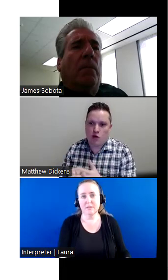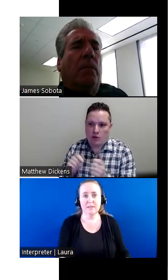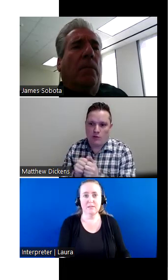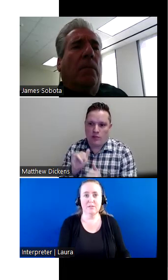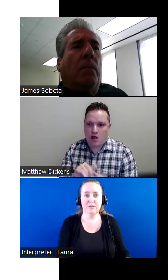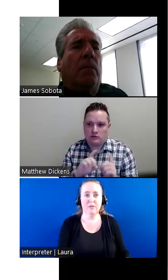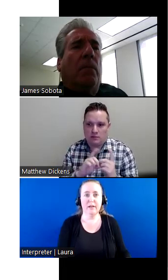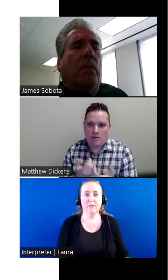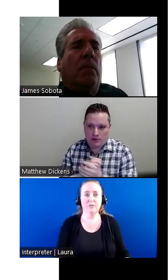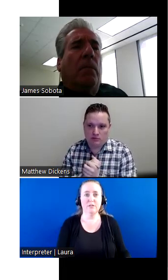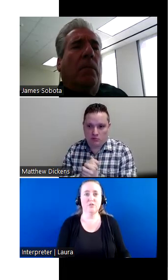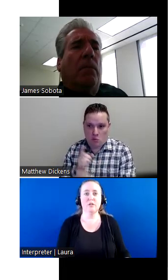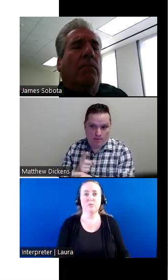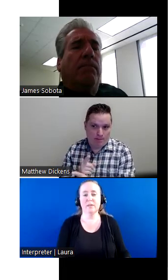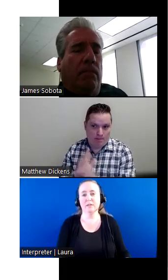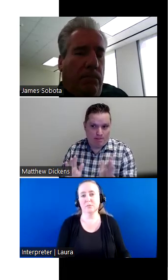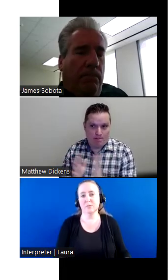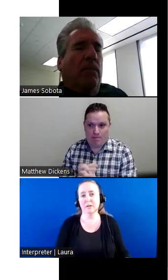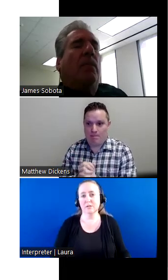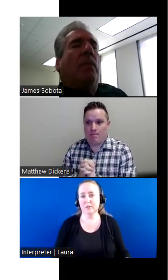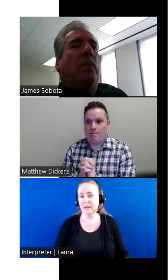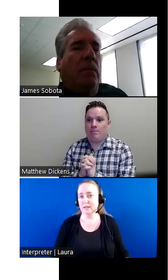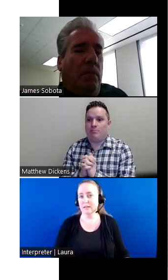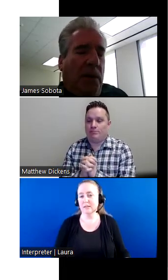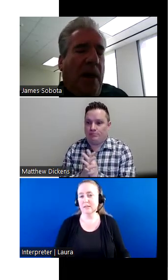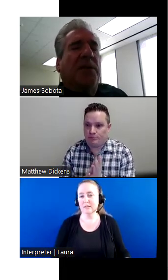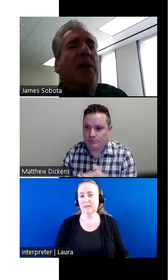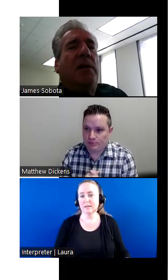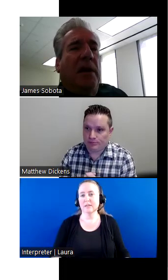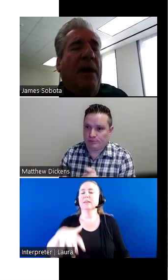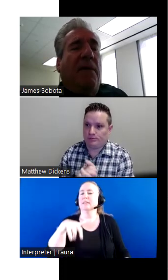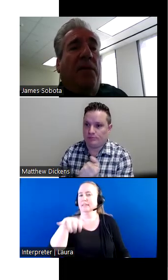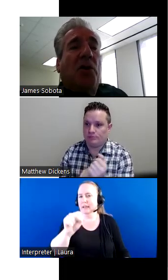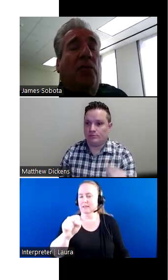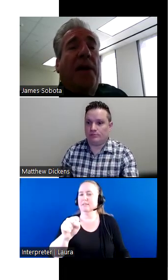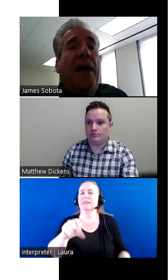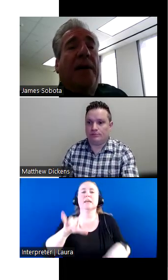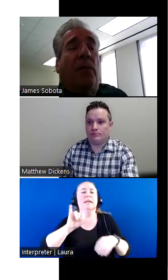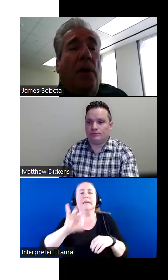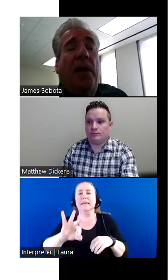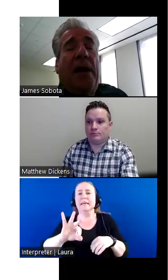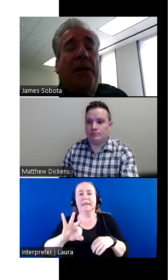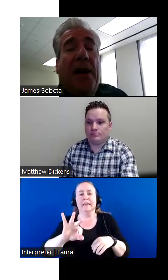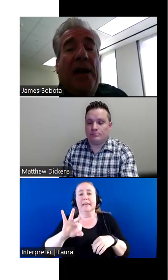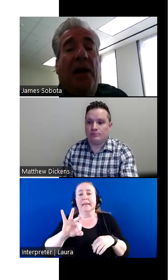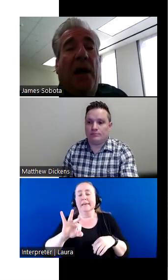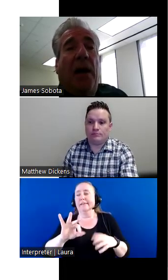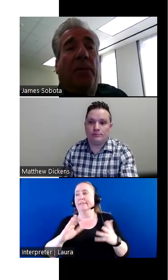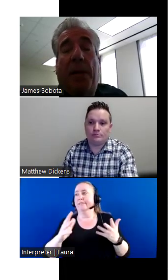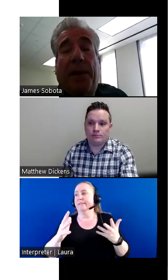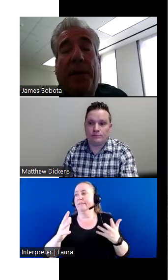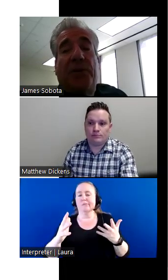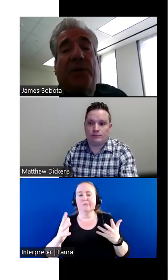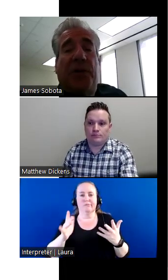to James and see if you can figure out how to get started with that department. Correct? Yes. If you just run into any